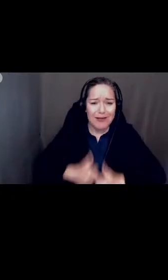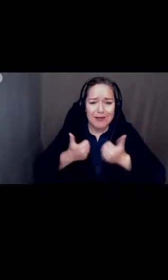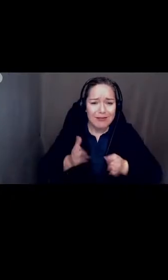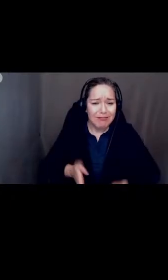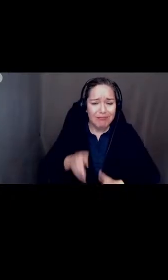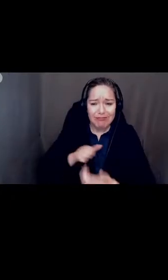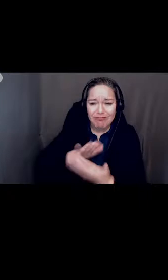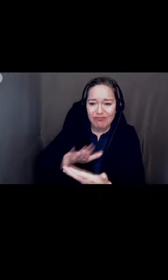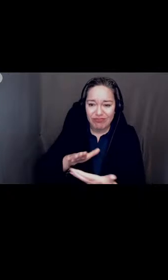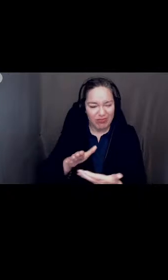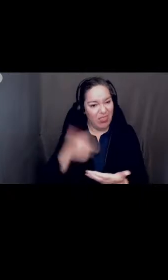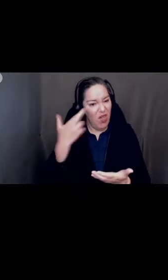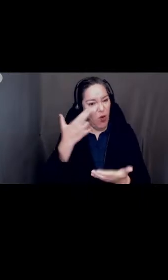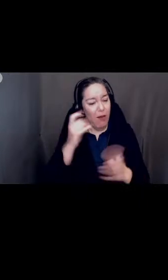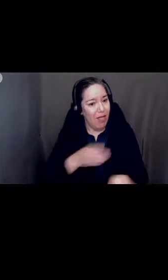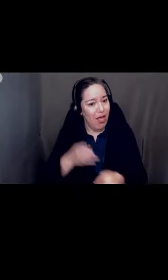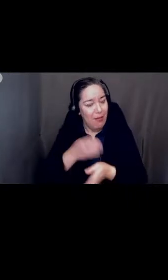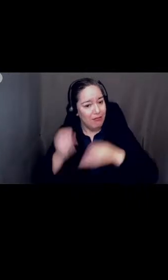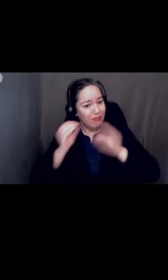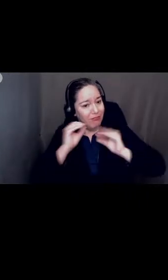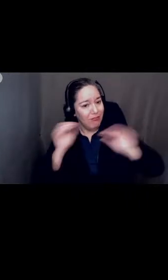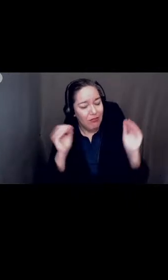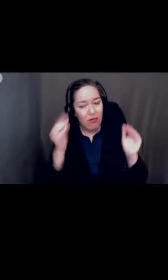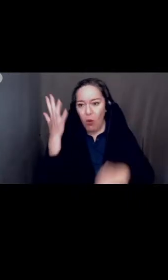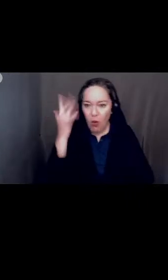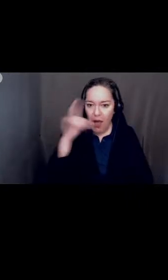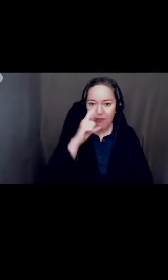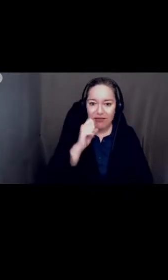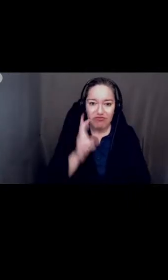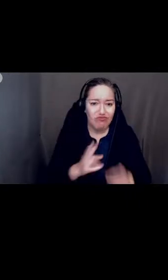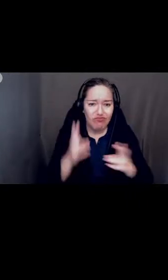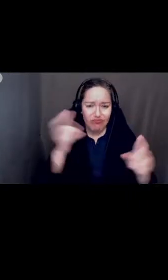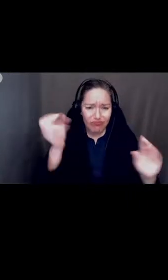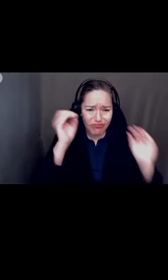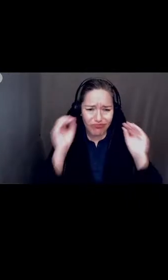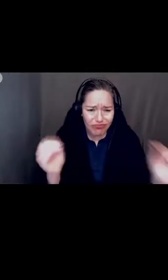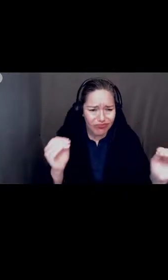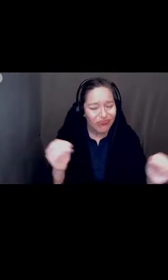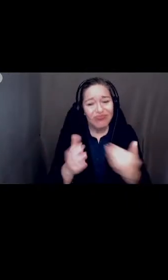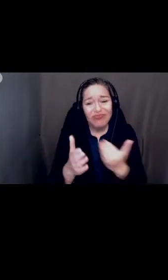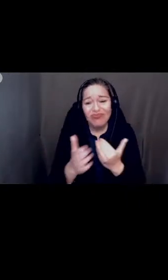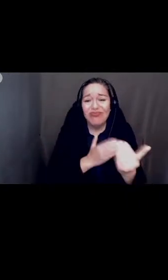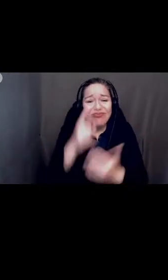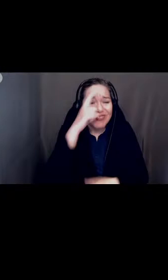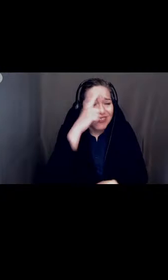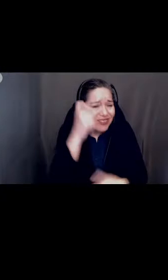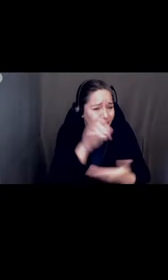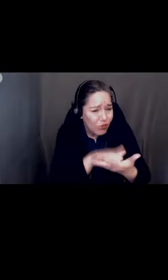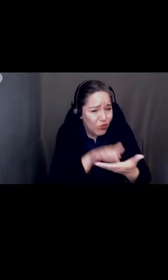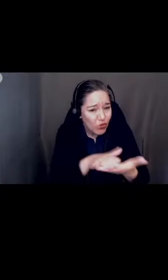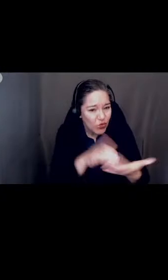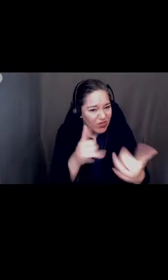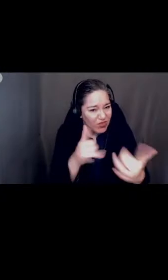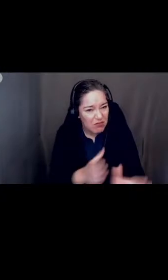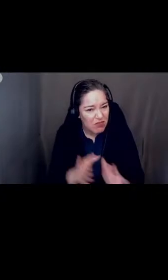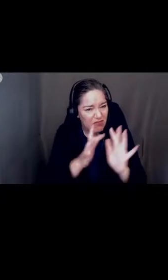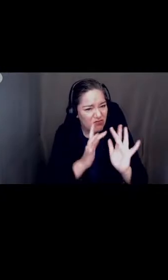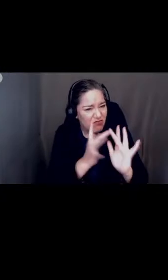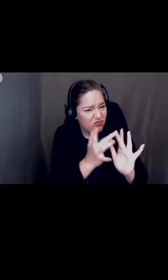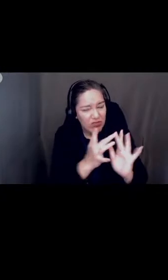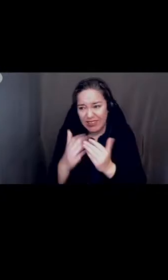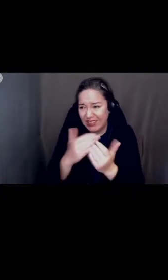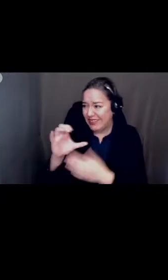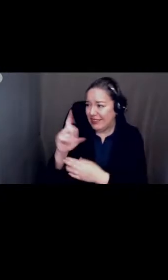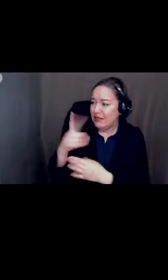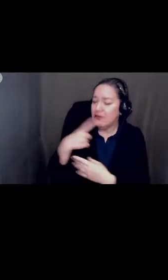not even going to be ready for summer school even though the cdc says we can come back to in-person learning until you are in my shoes